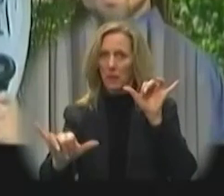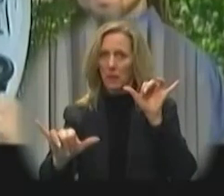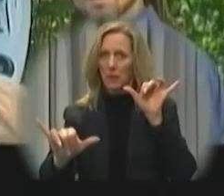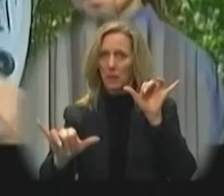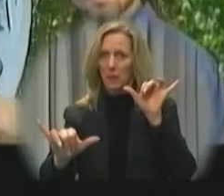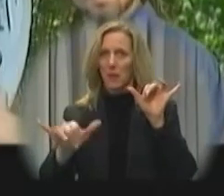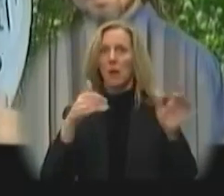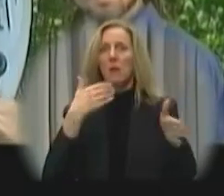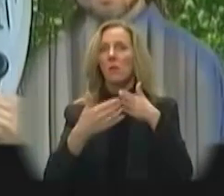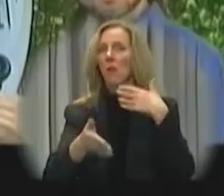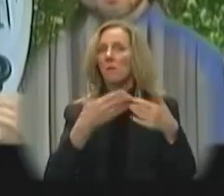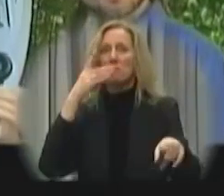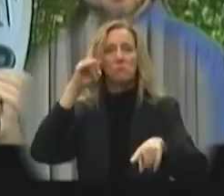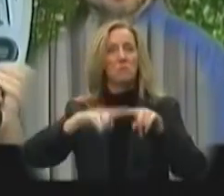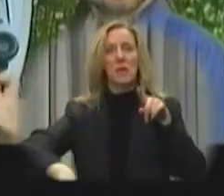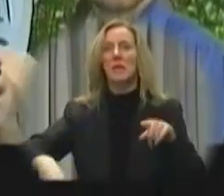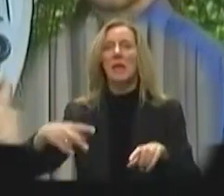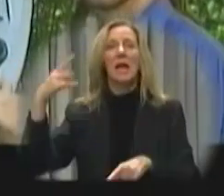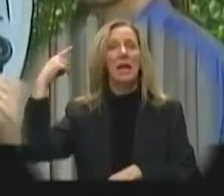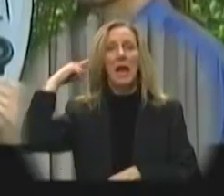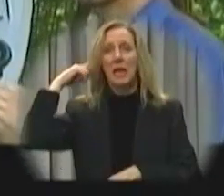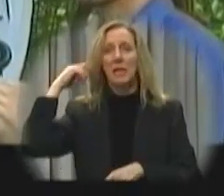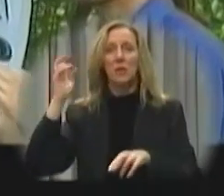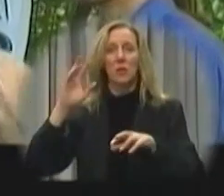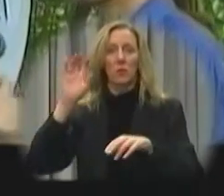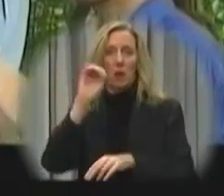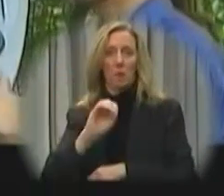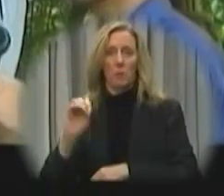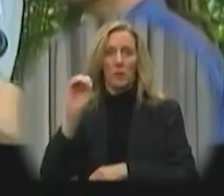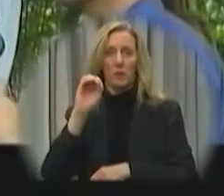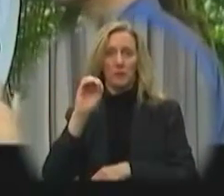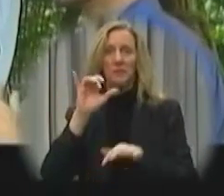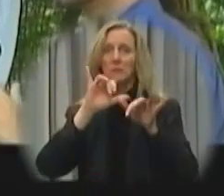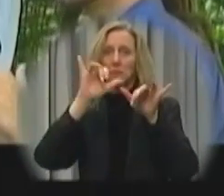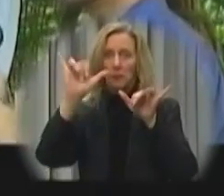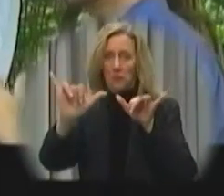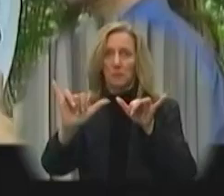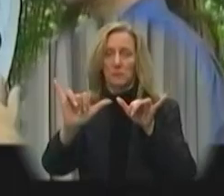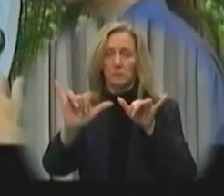stay on the line even though they cannot hear the responses of the operator.